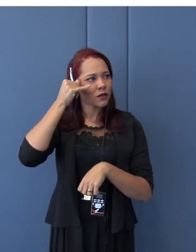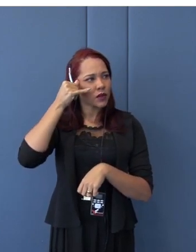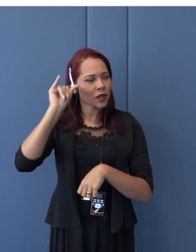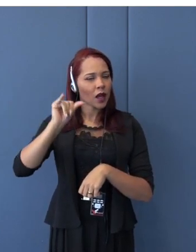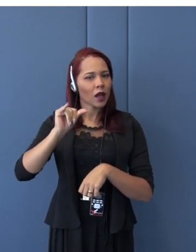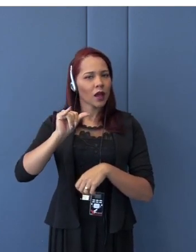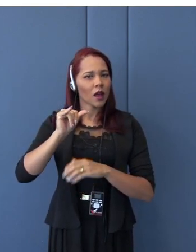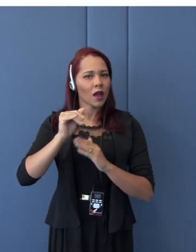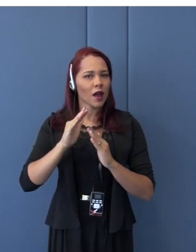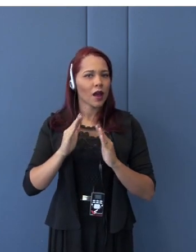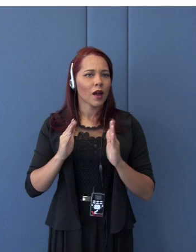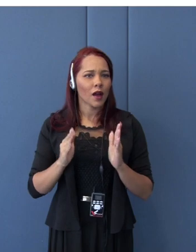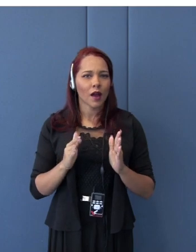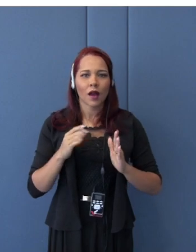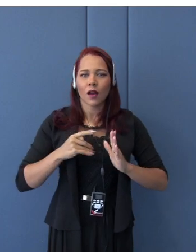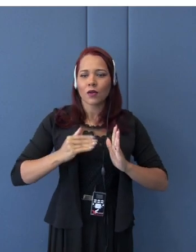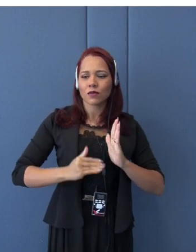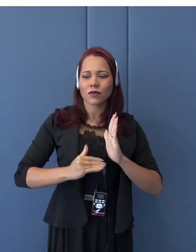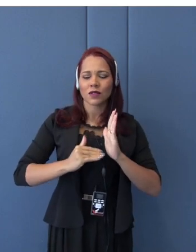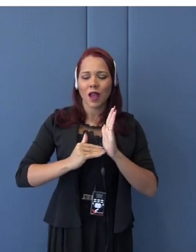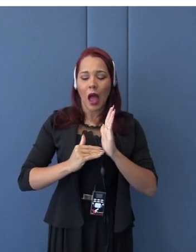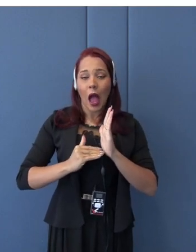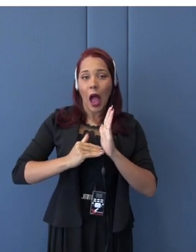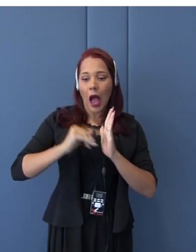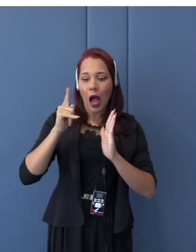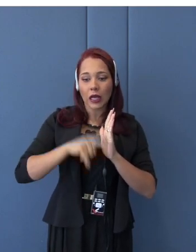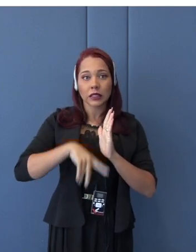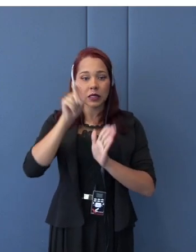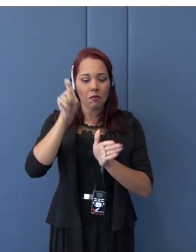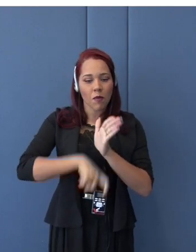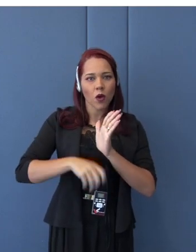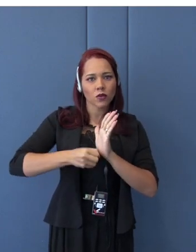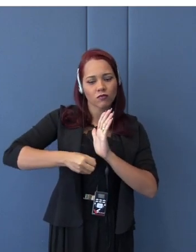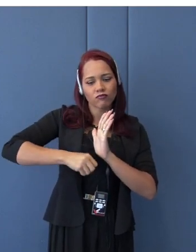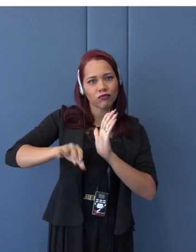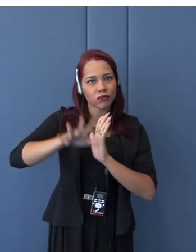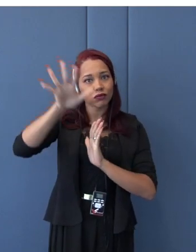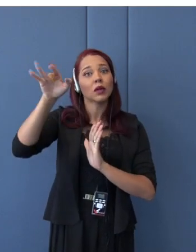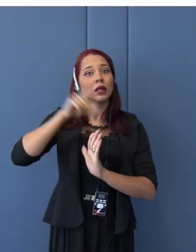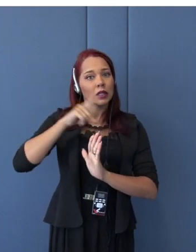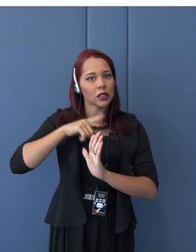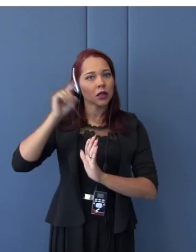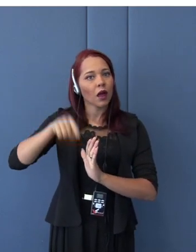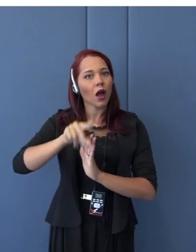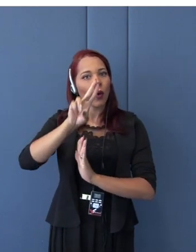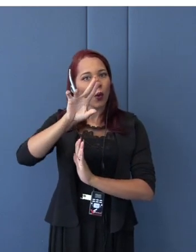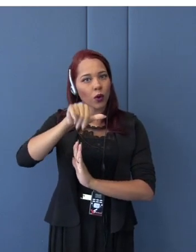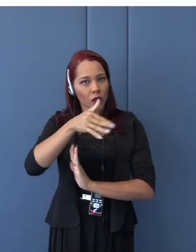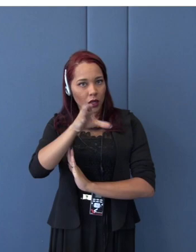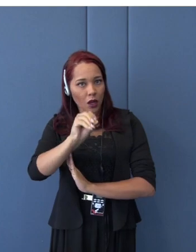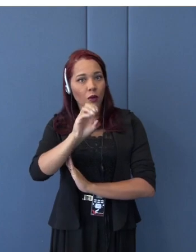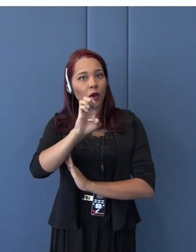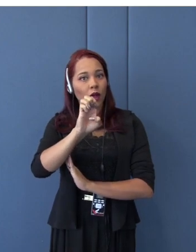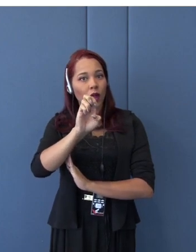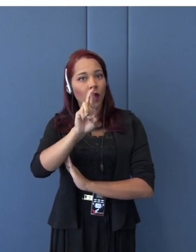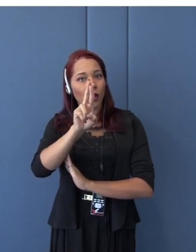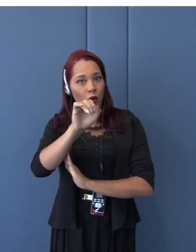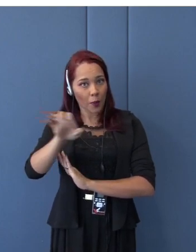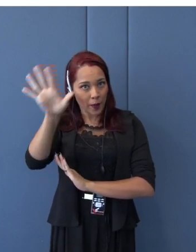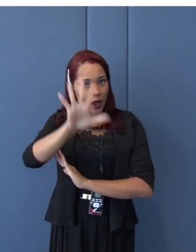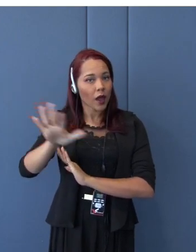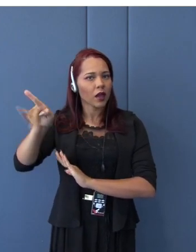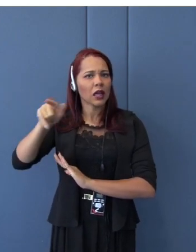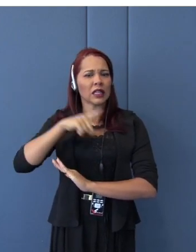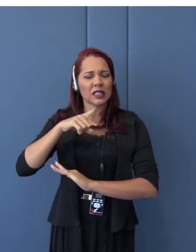rates to be imposed by European Union. You know, the duty rates on cars by European Union